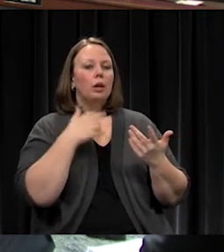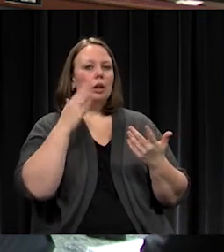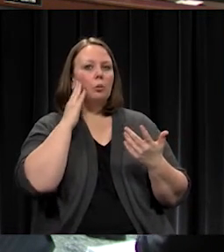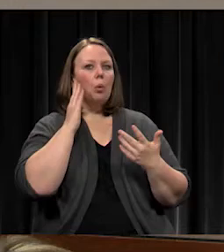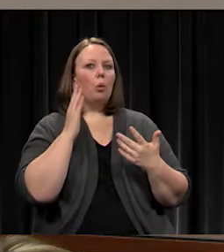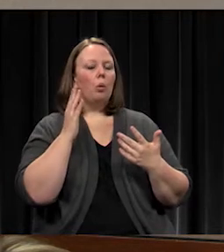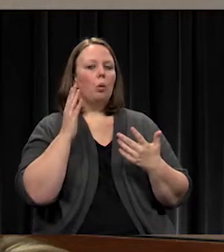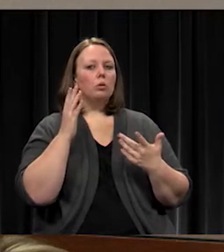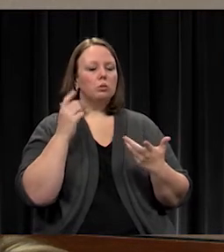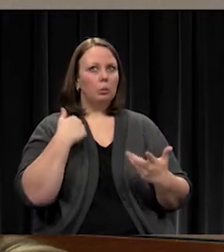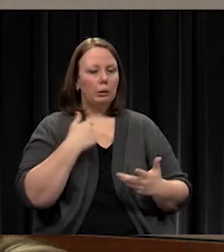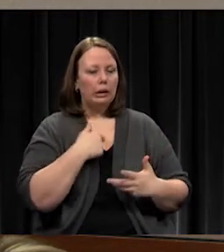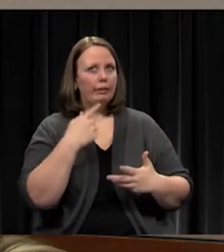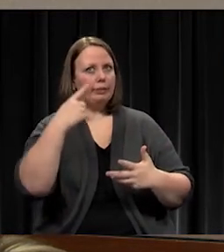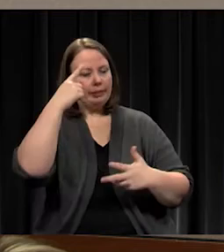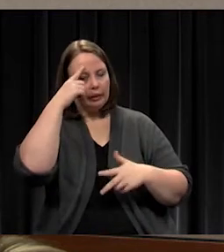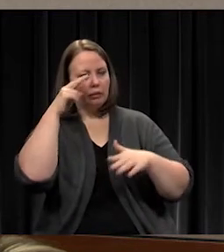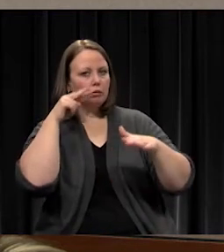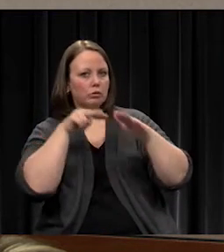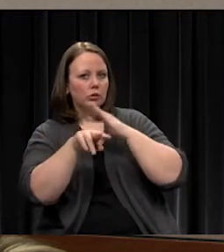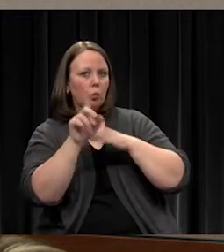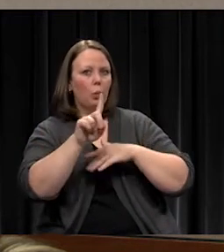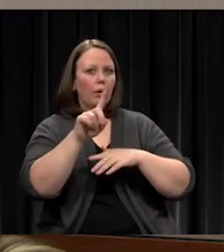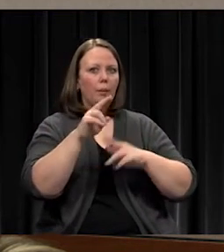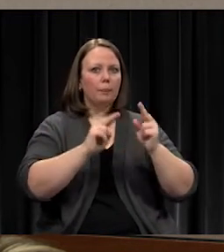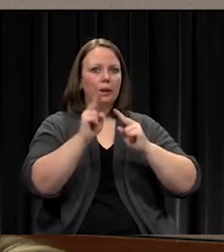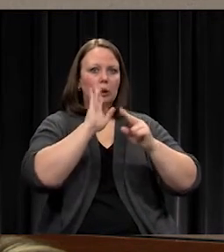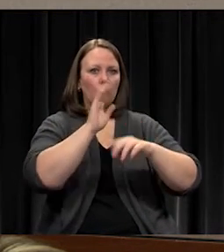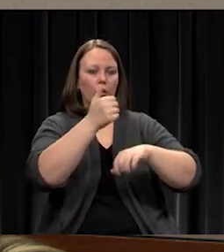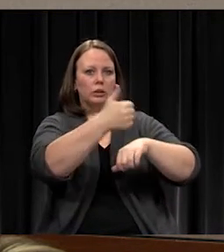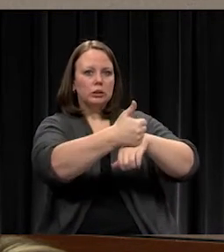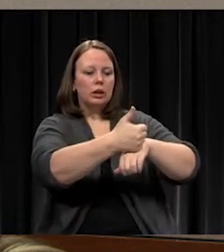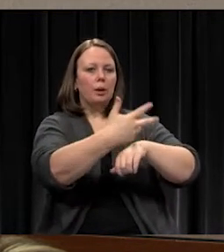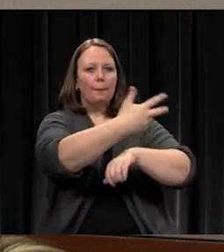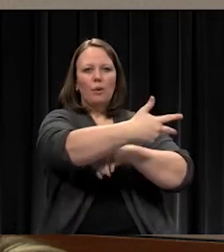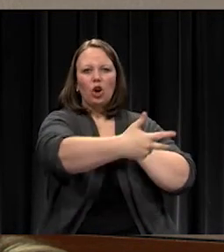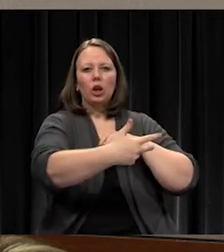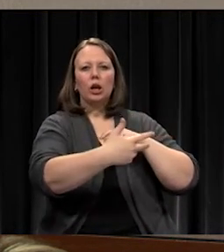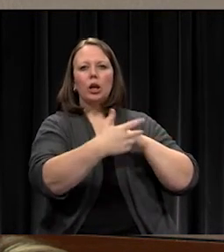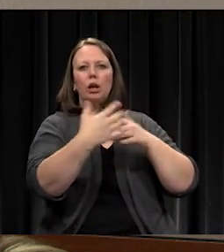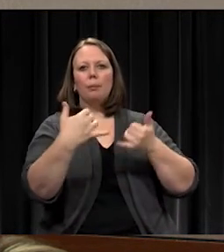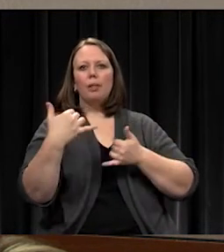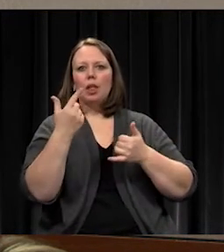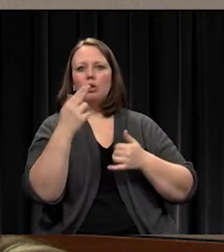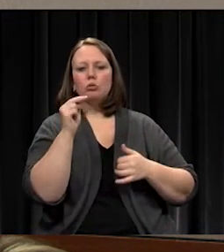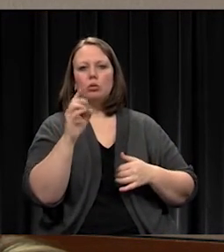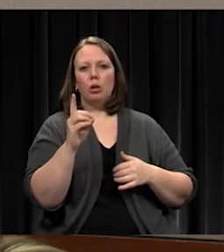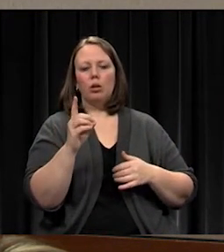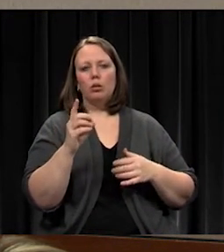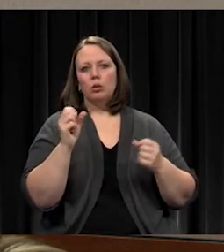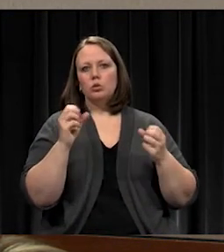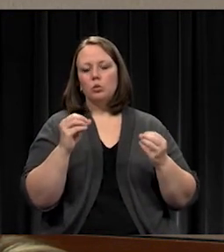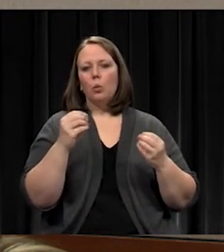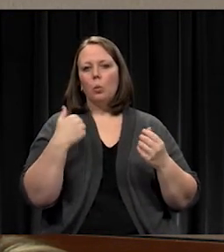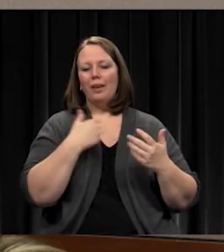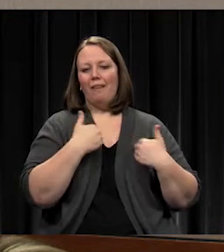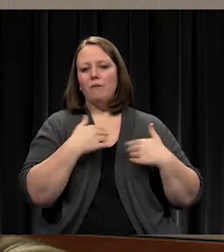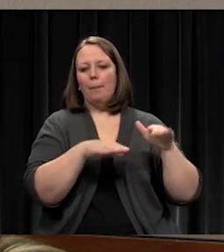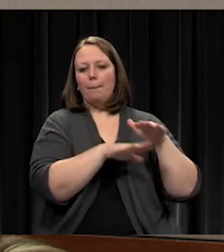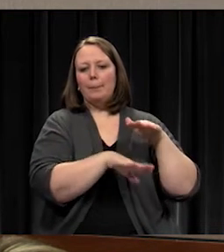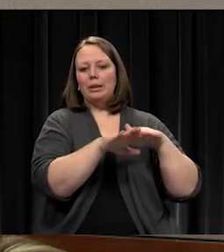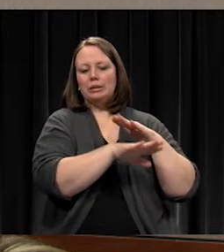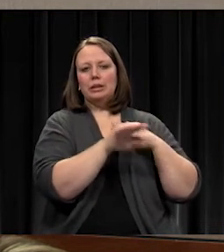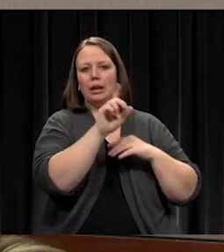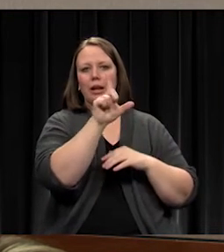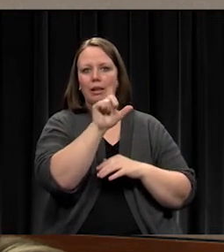how we think that the building will fit on the site and what, what kind of parking and playground, and basically a preliminary layout, and this works with it